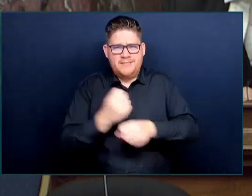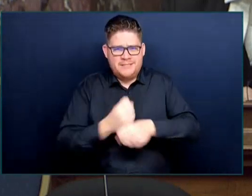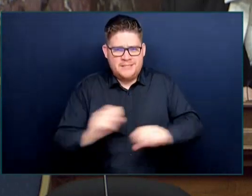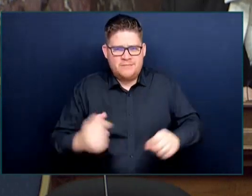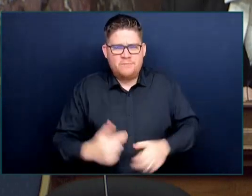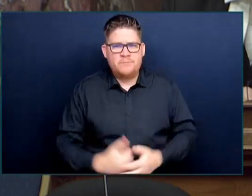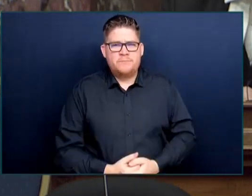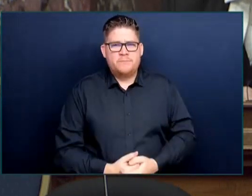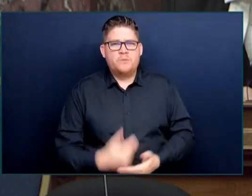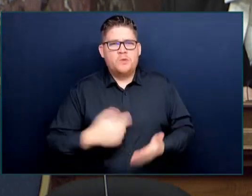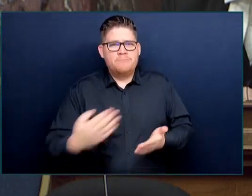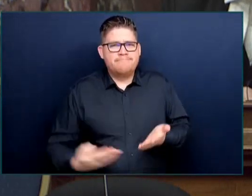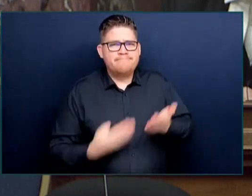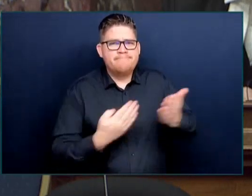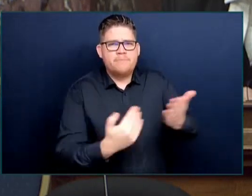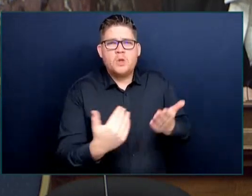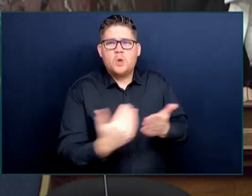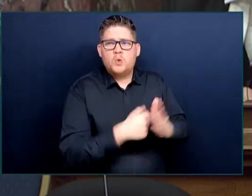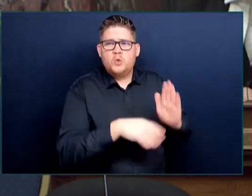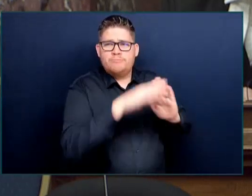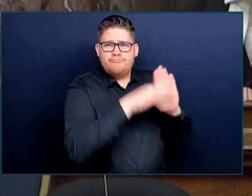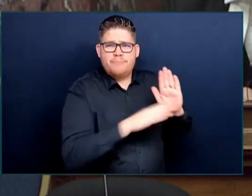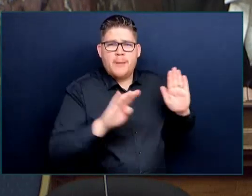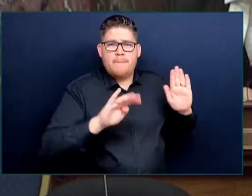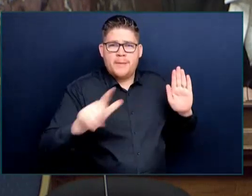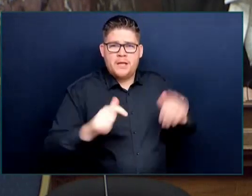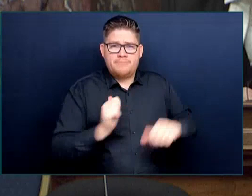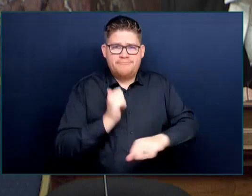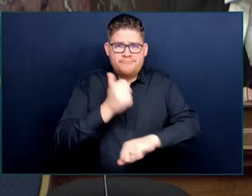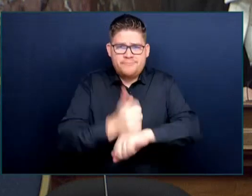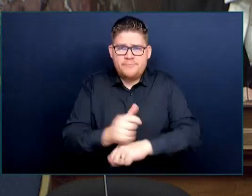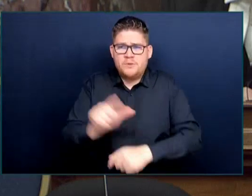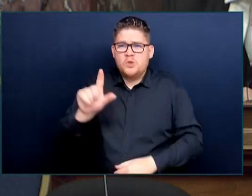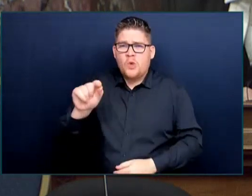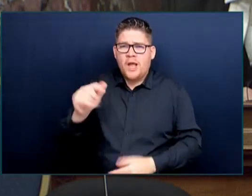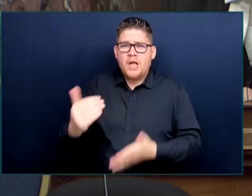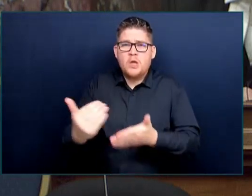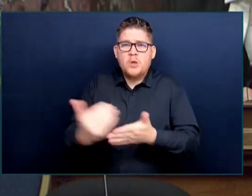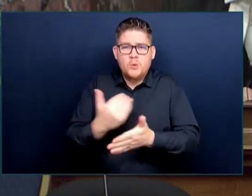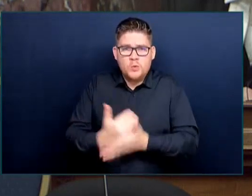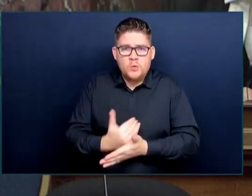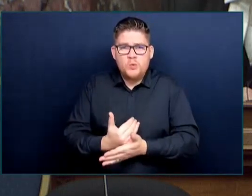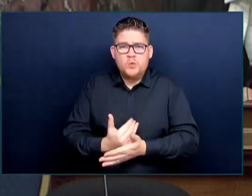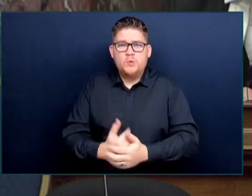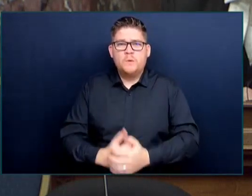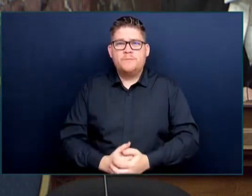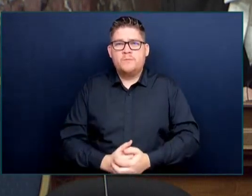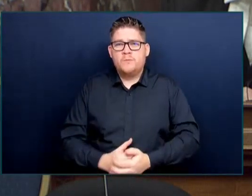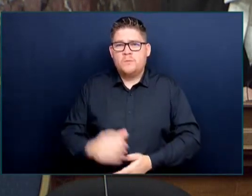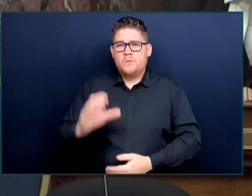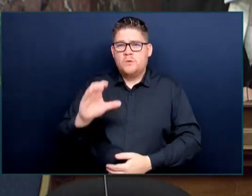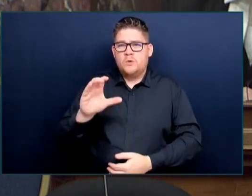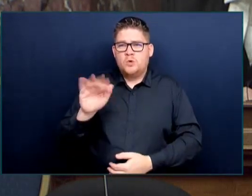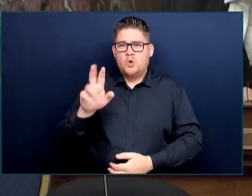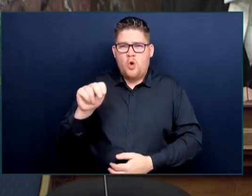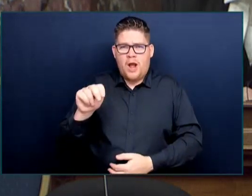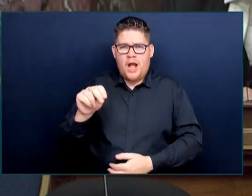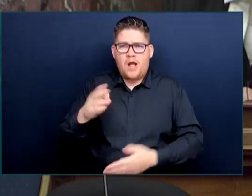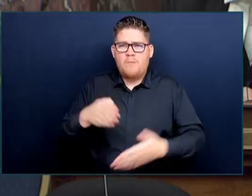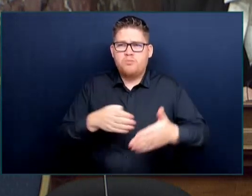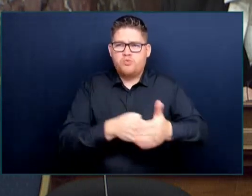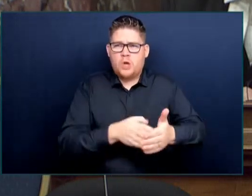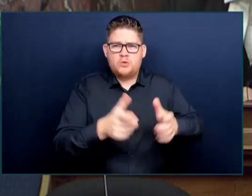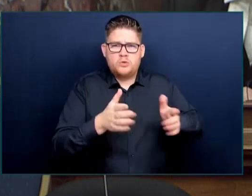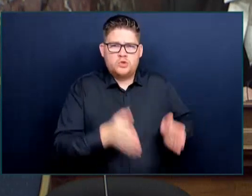standing up 20 new dedicated Crown prosecutors as part of our Repeat Offenders Action Team that will focus specifically on repeat violent offenders.